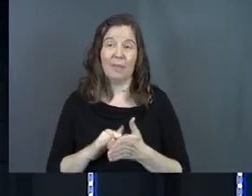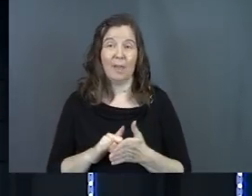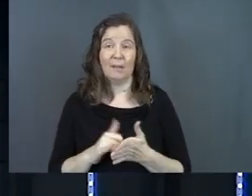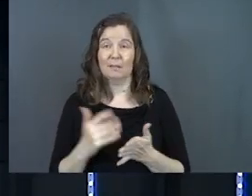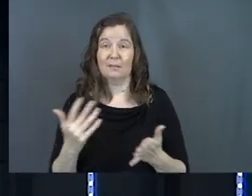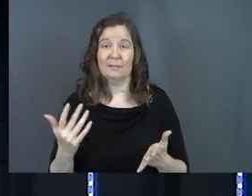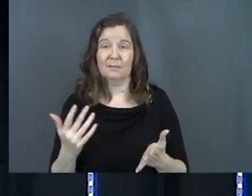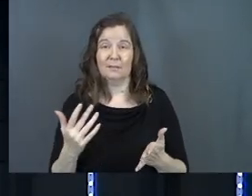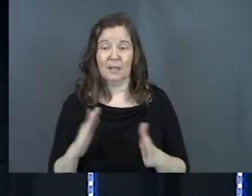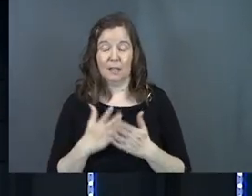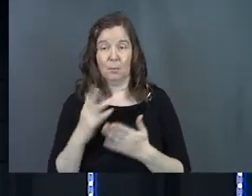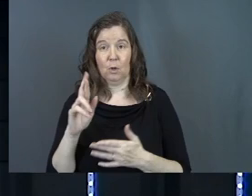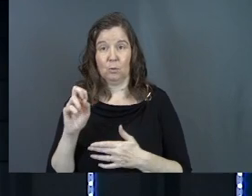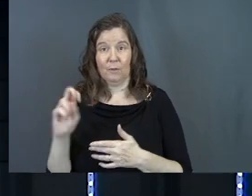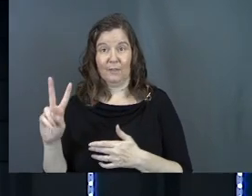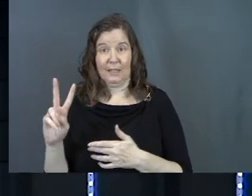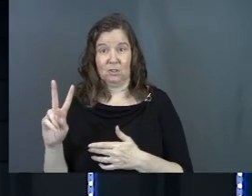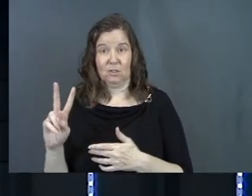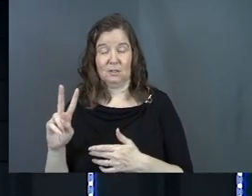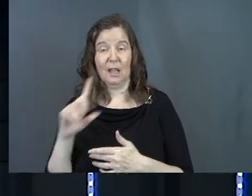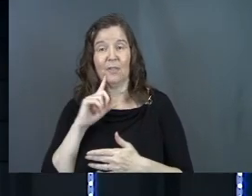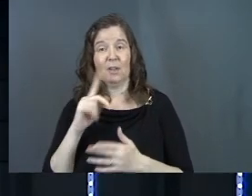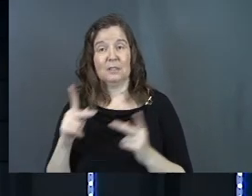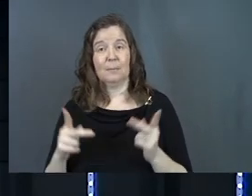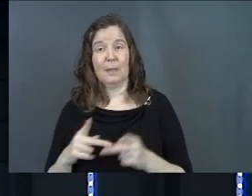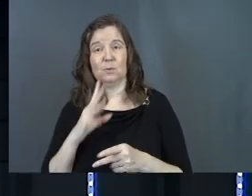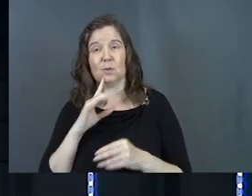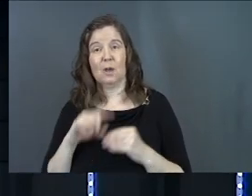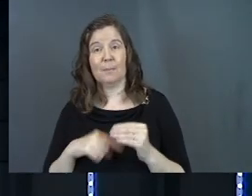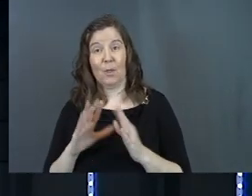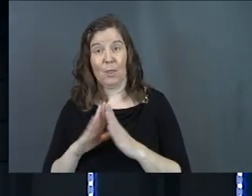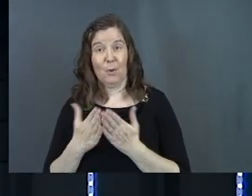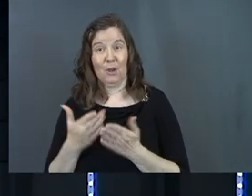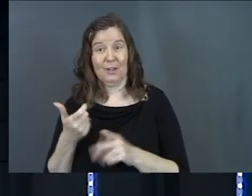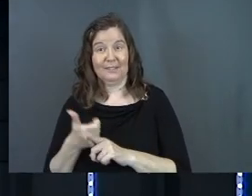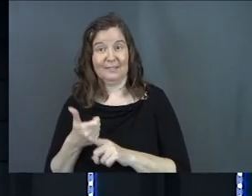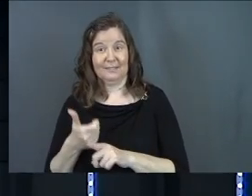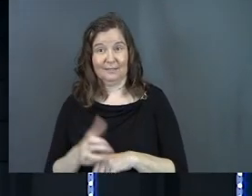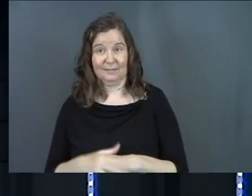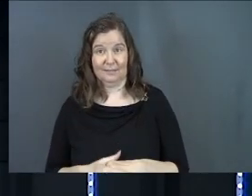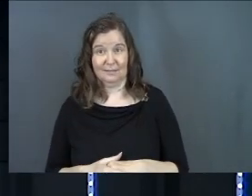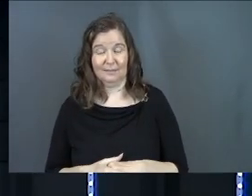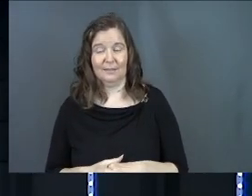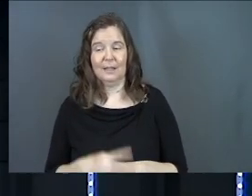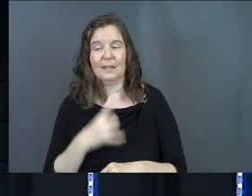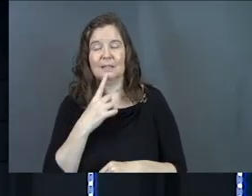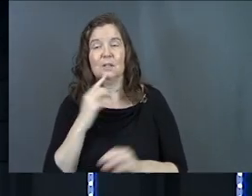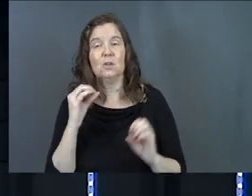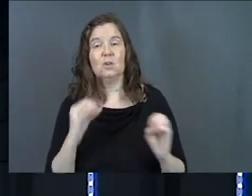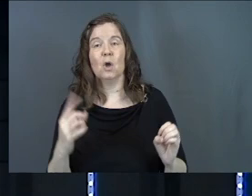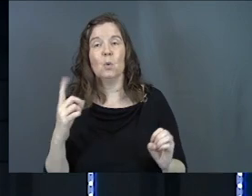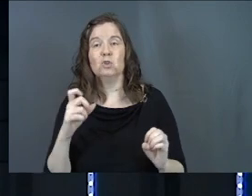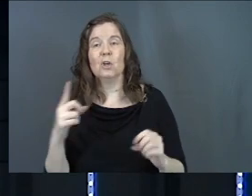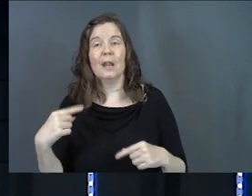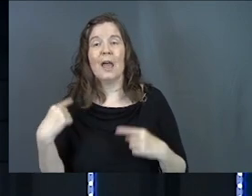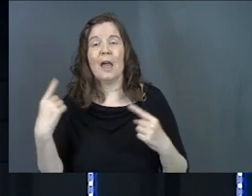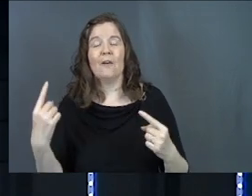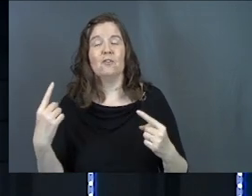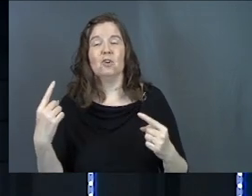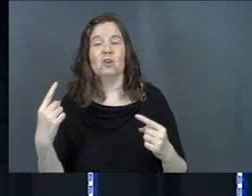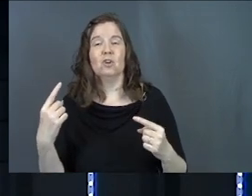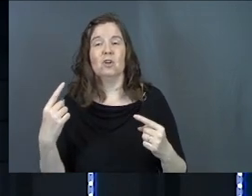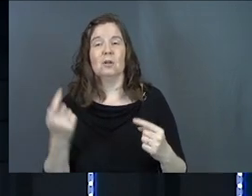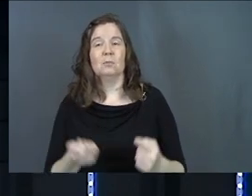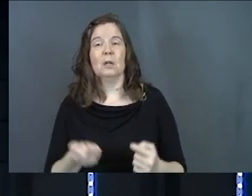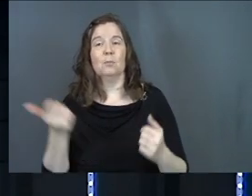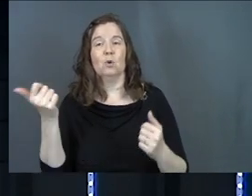that is you go to the book of Revelation and there's a spot where it's talking about the book. And it says, no one should ever, ever